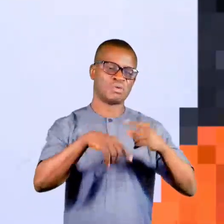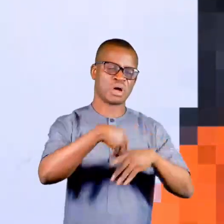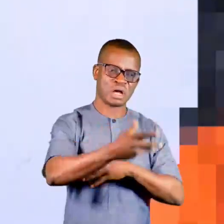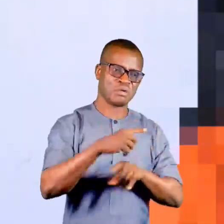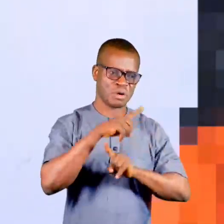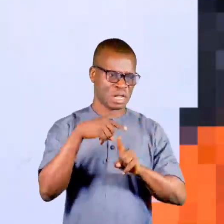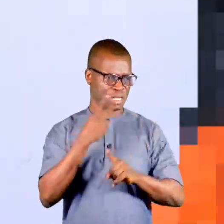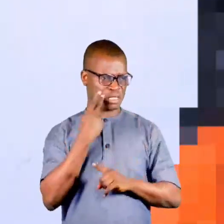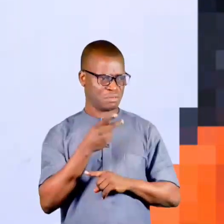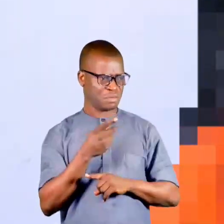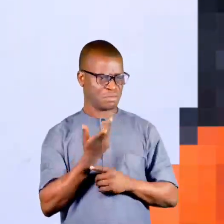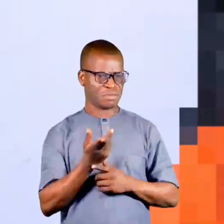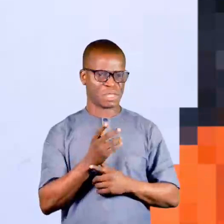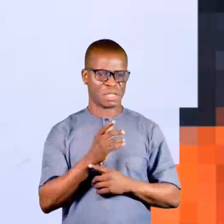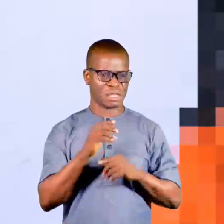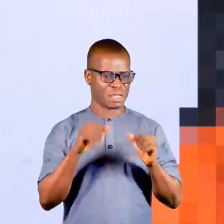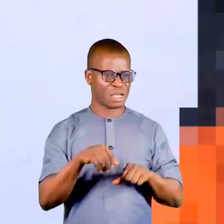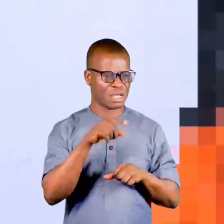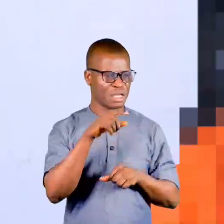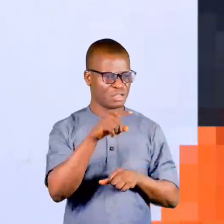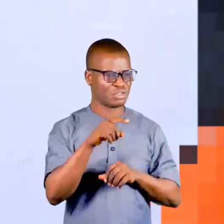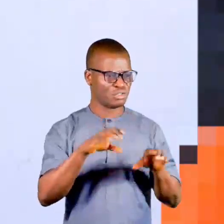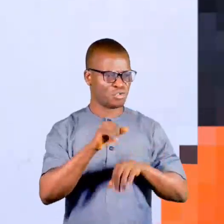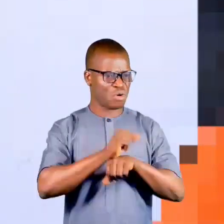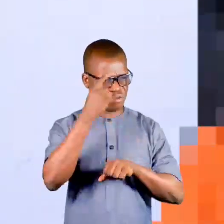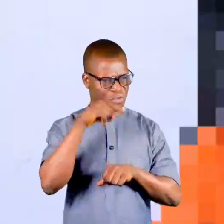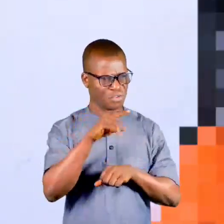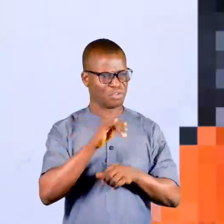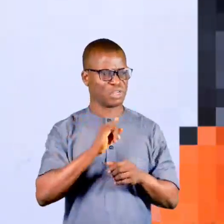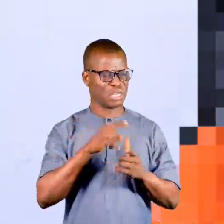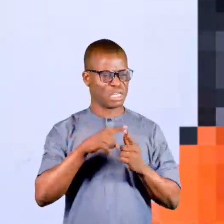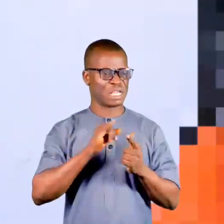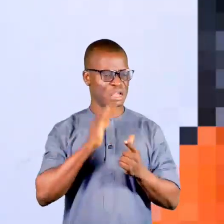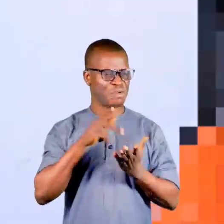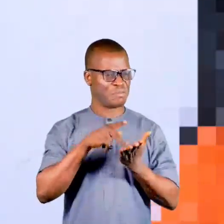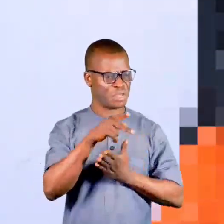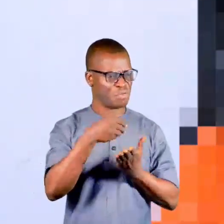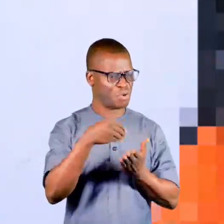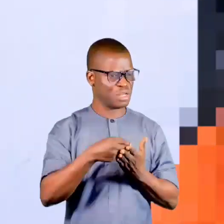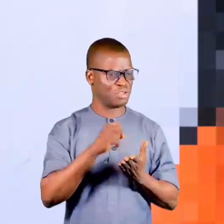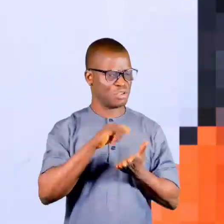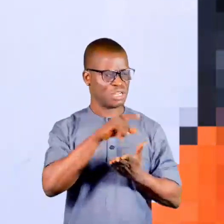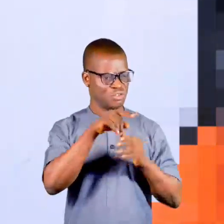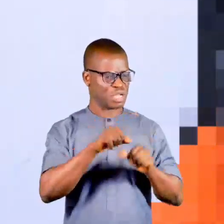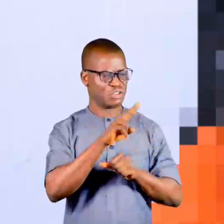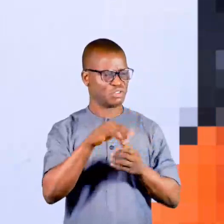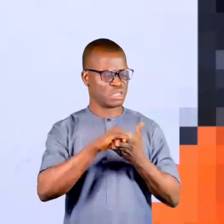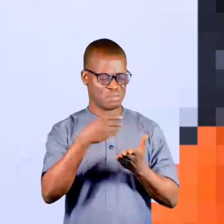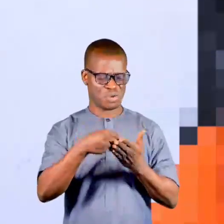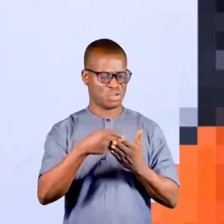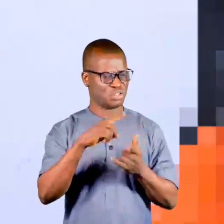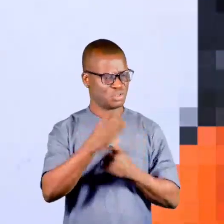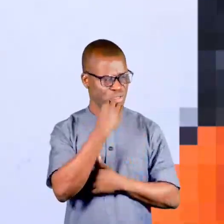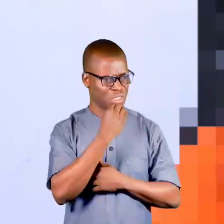out. My mother told me that I cannot do a job for her so that she will pay me money, so that I